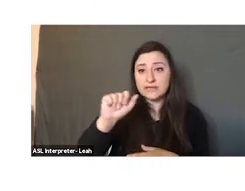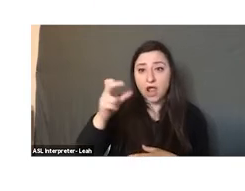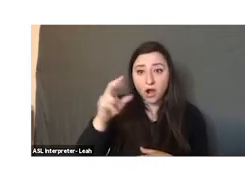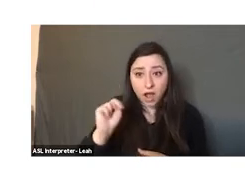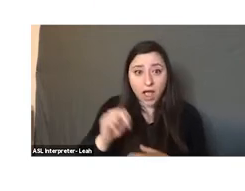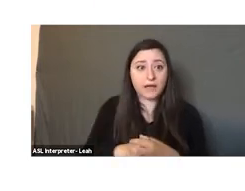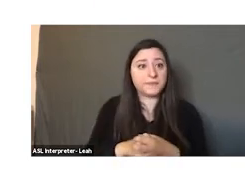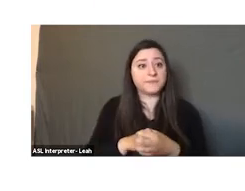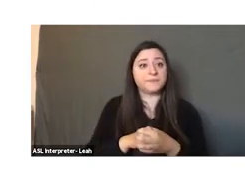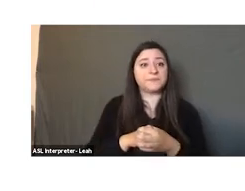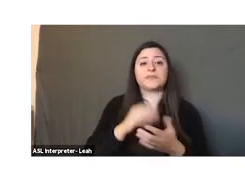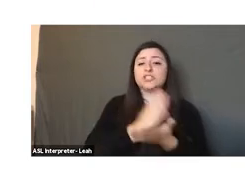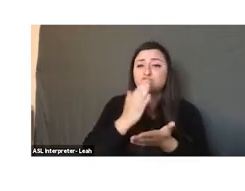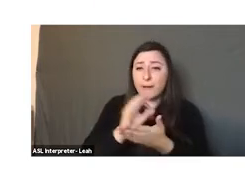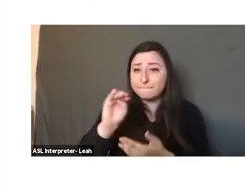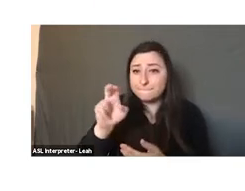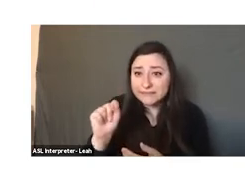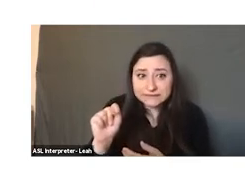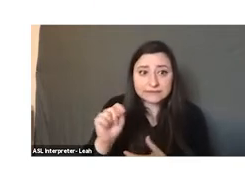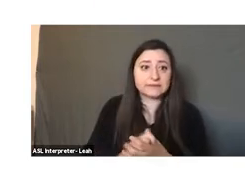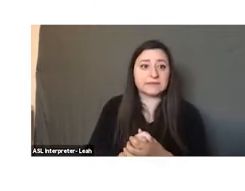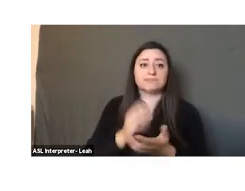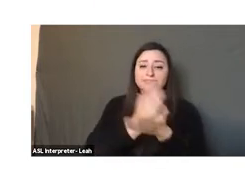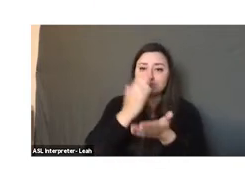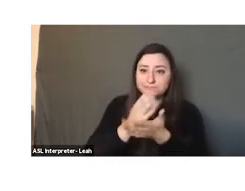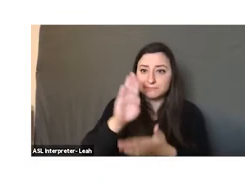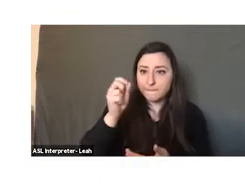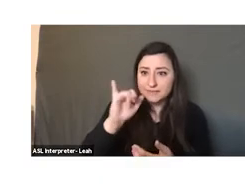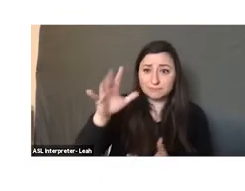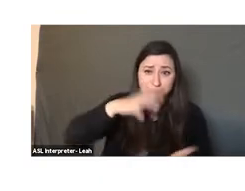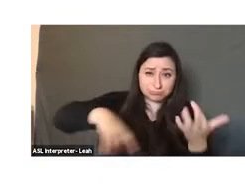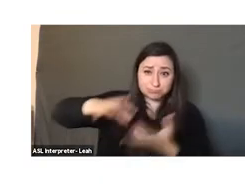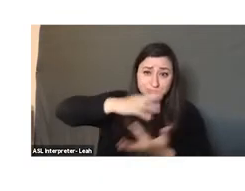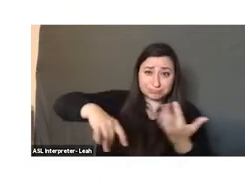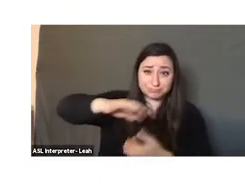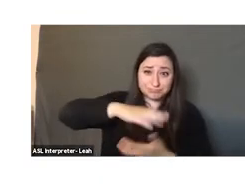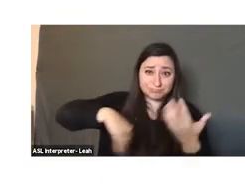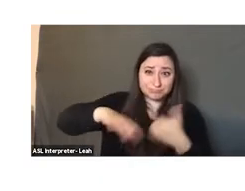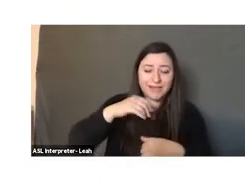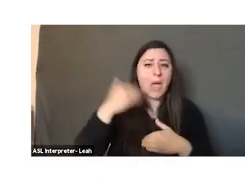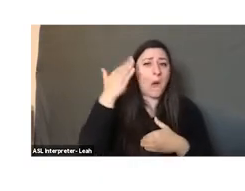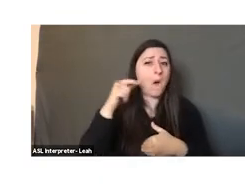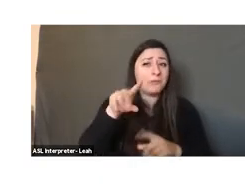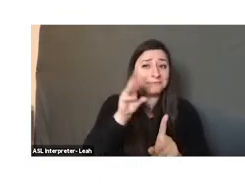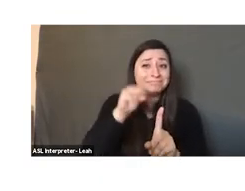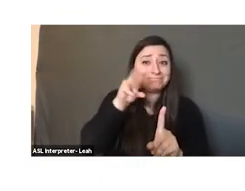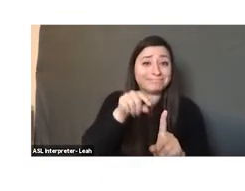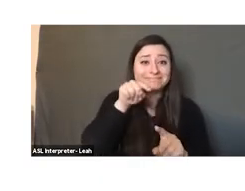of chopped mint, and two tablespoons of chopped basil. You mix all of this. I hope you took a screenshot of that.